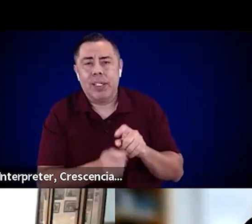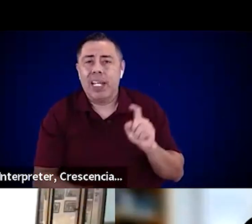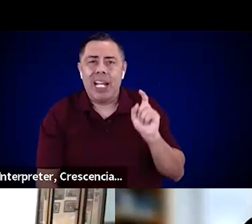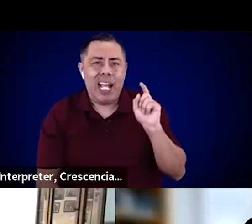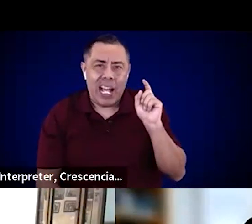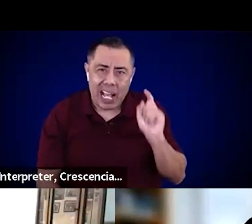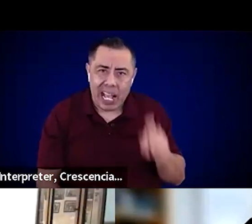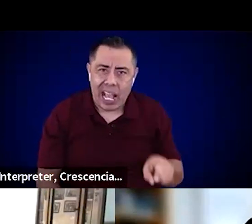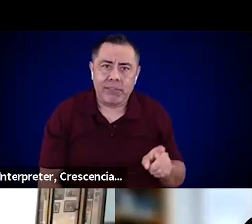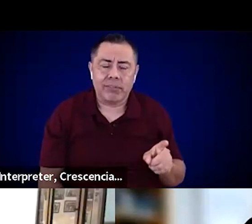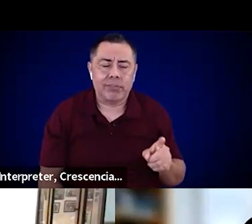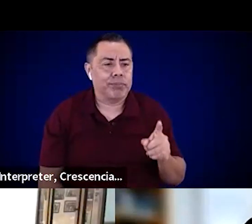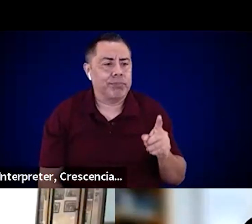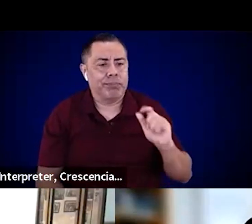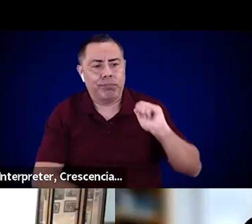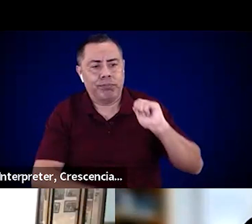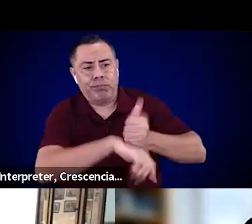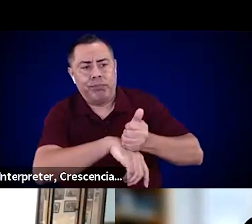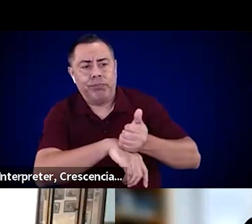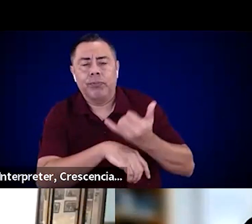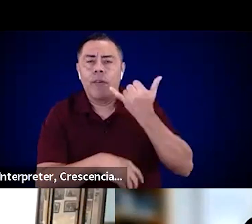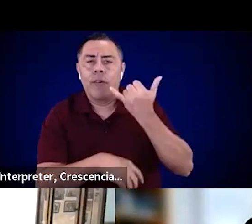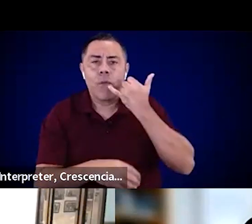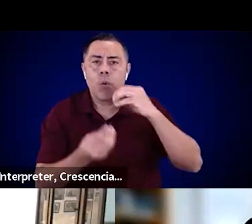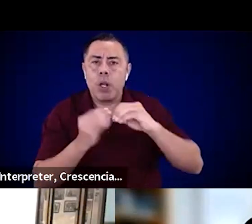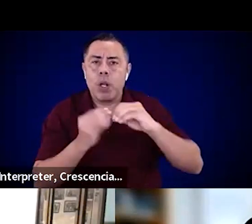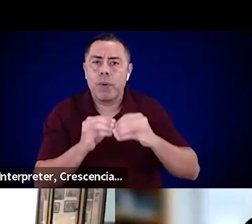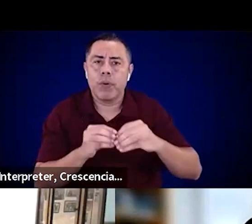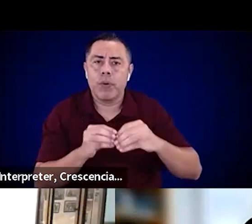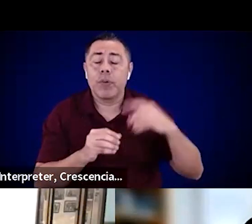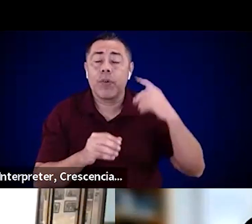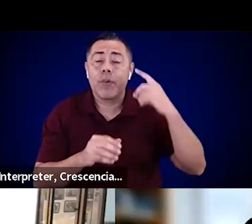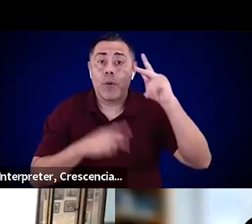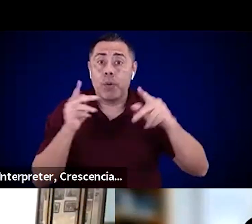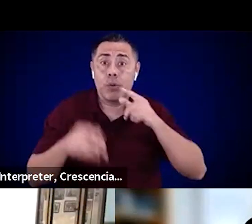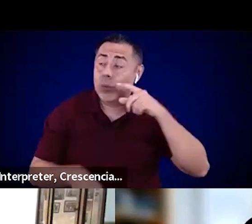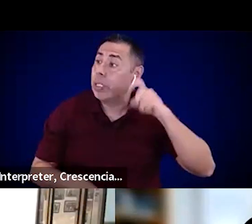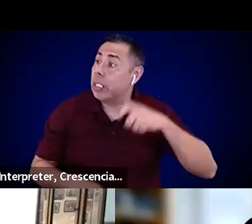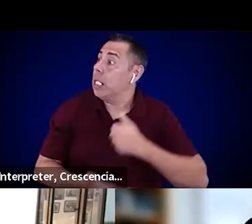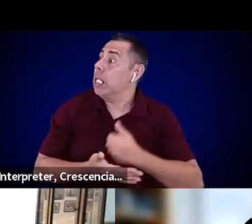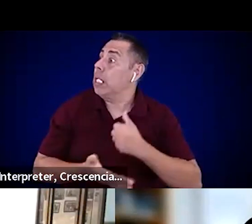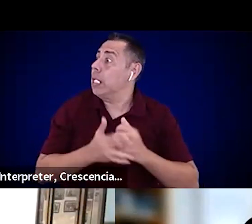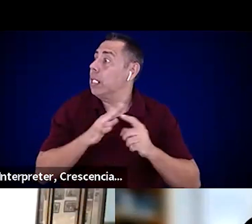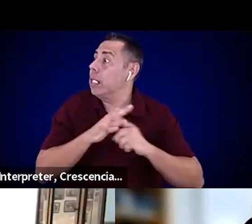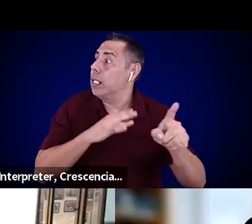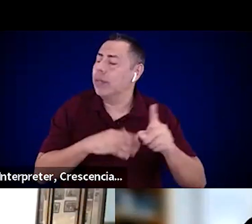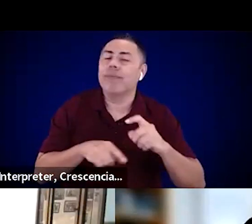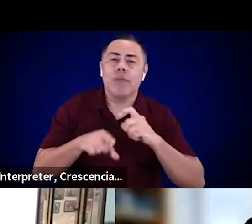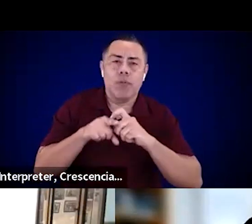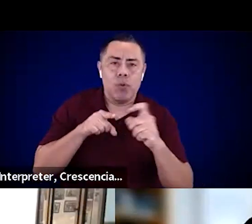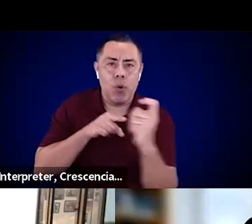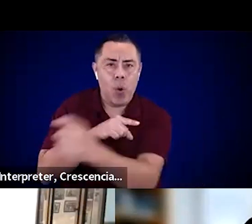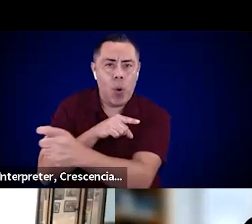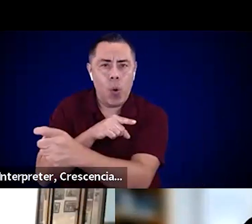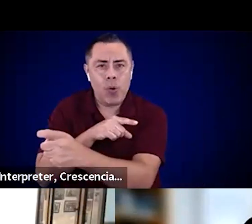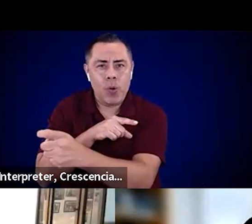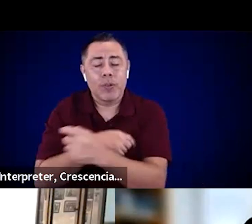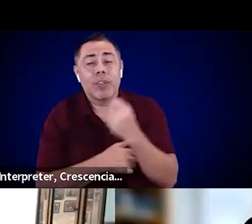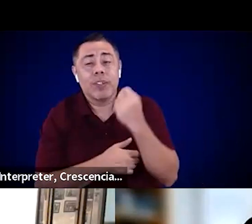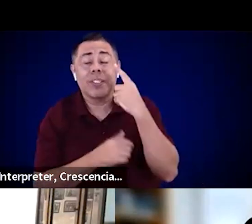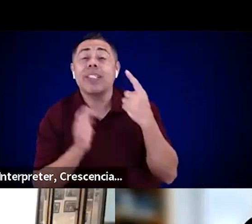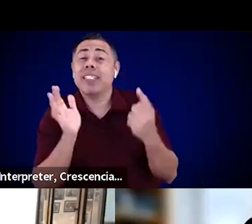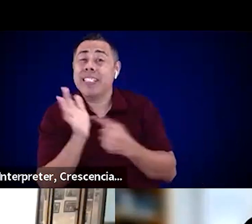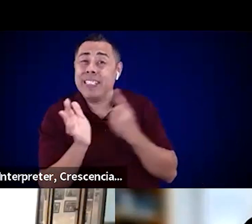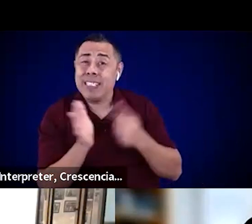that people can call to get emergency evacuation assistance. Right. Because what happens is we set up these contracts